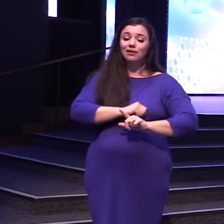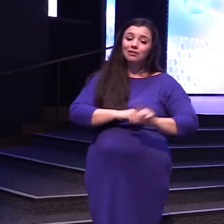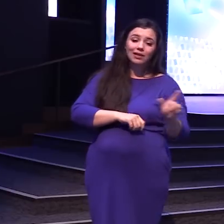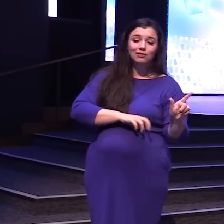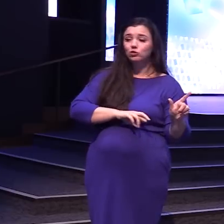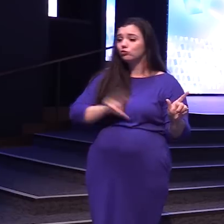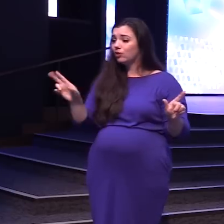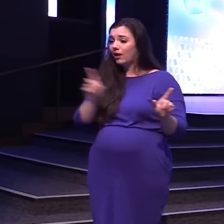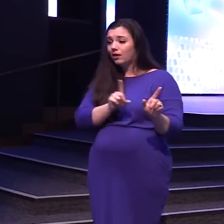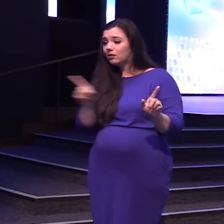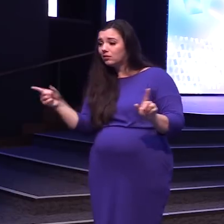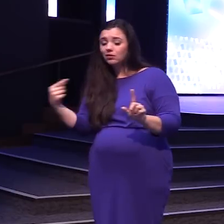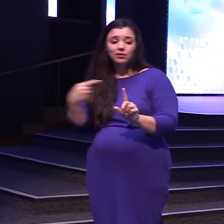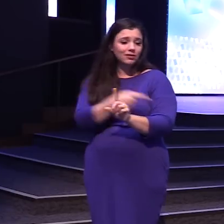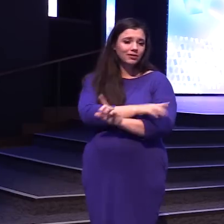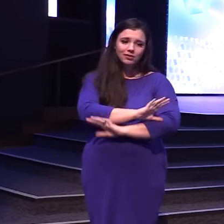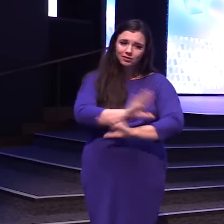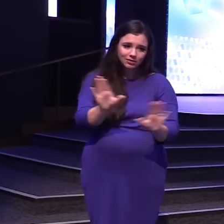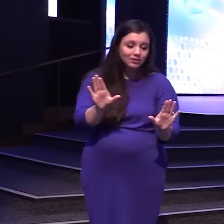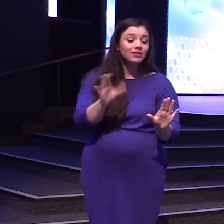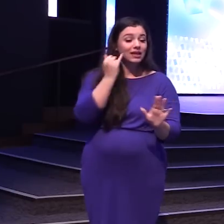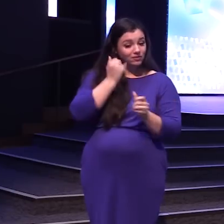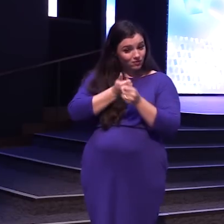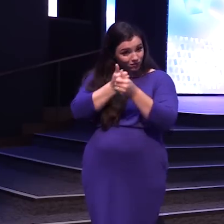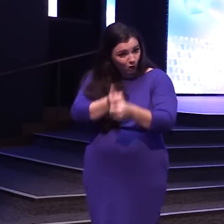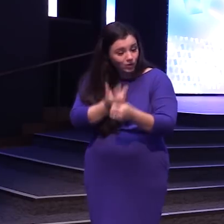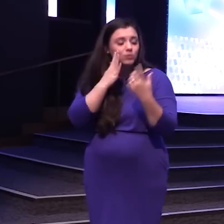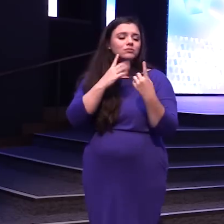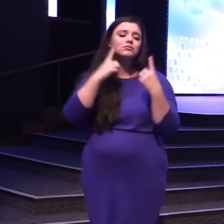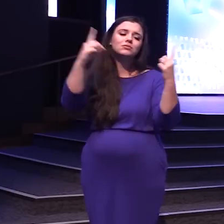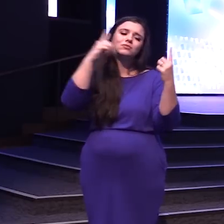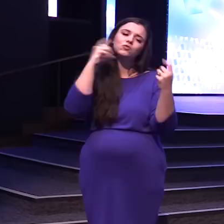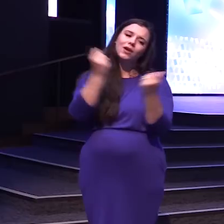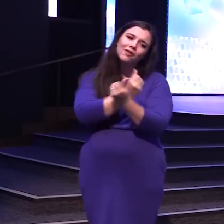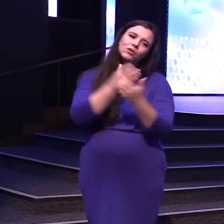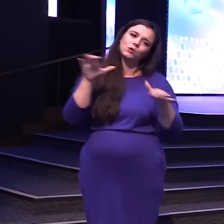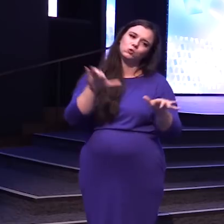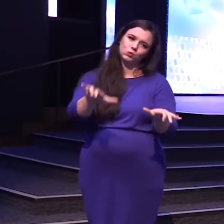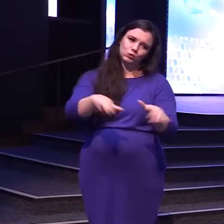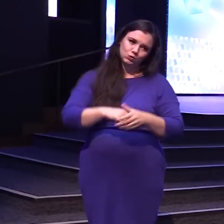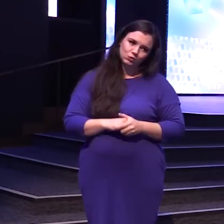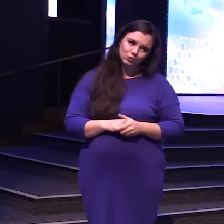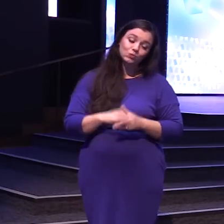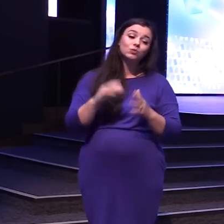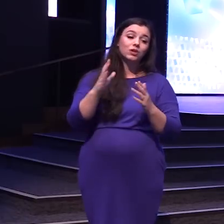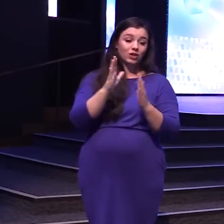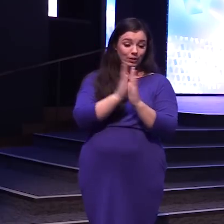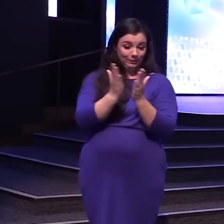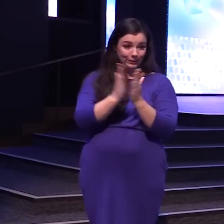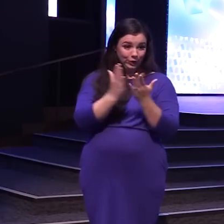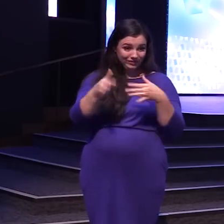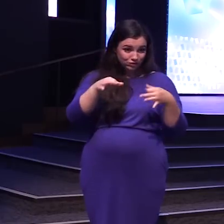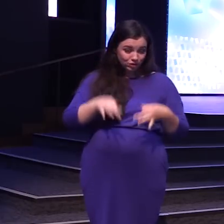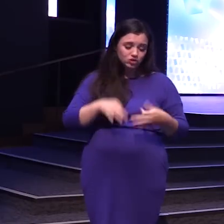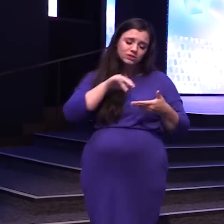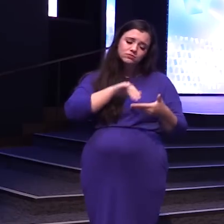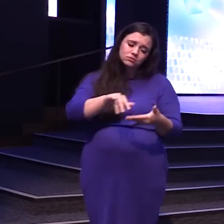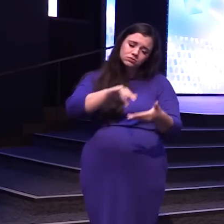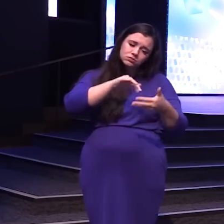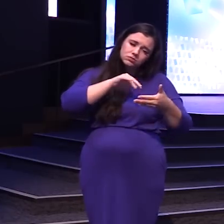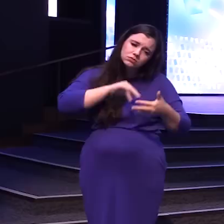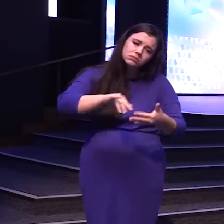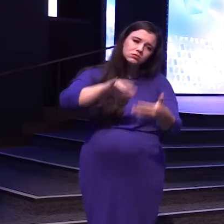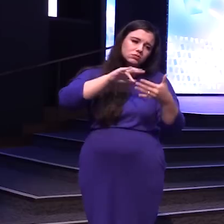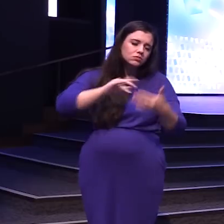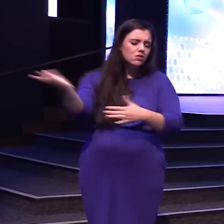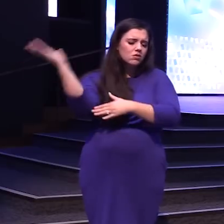right Or to the left Then you will be successful In everything you do Study this book of instruction Continually Meditate on